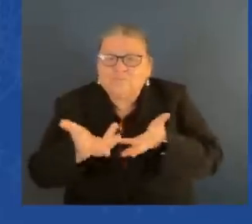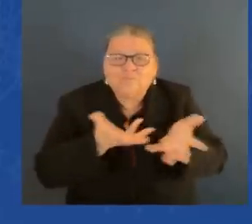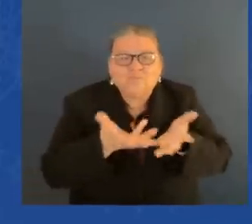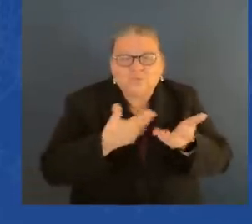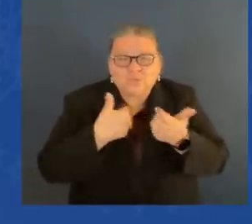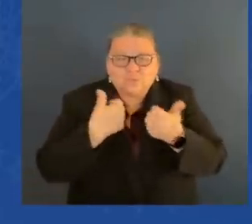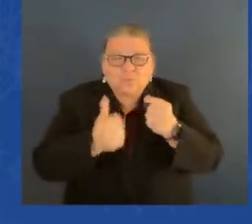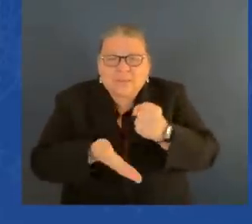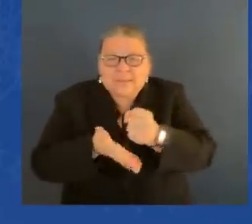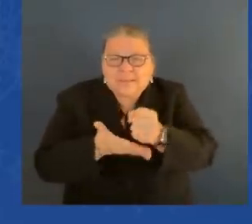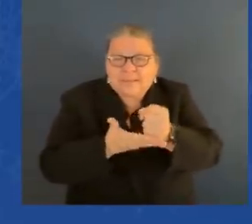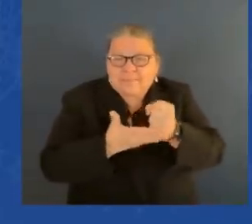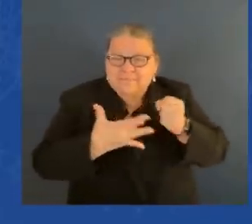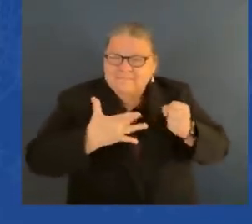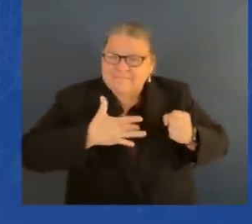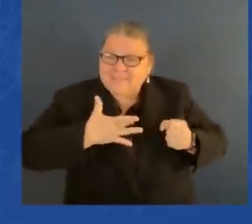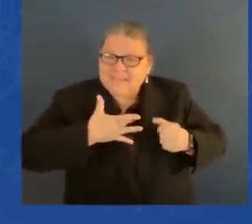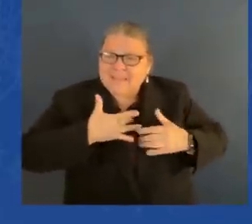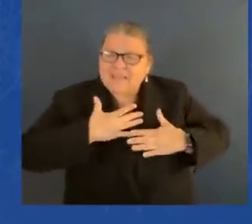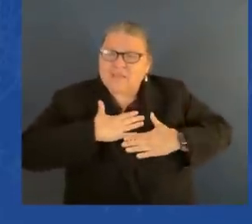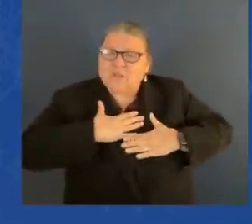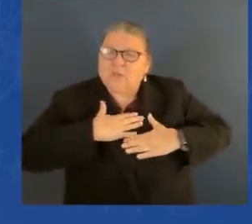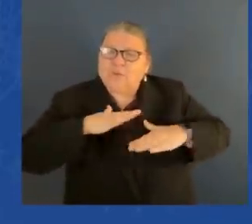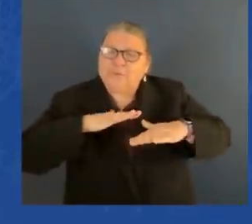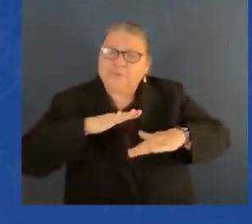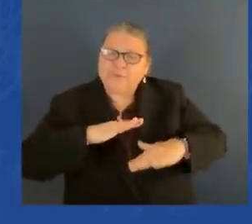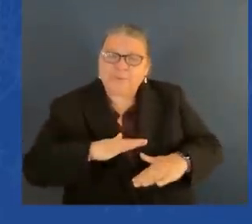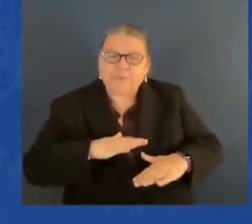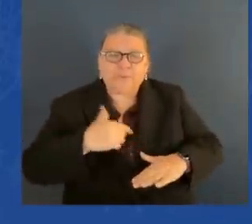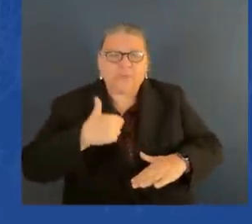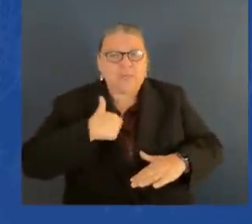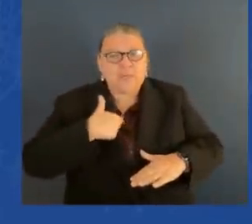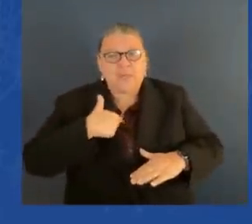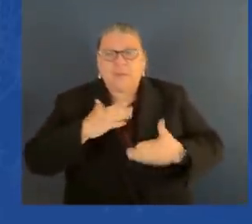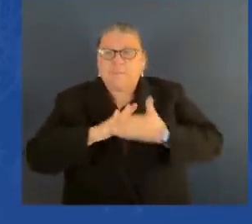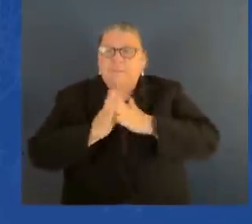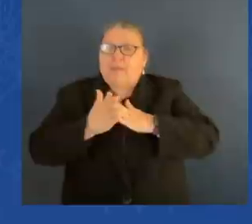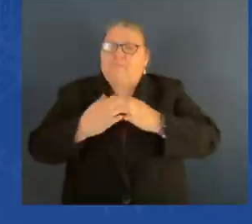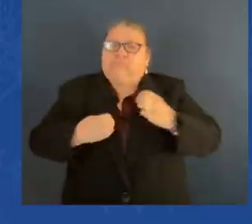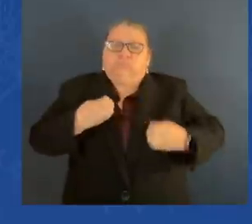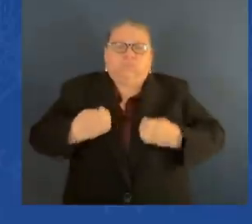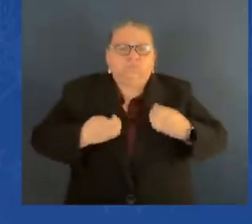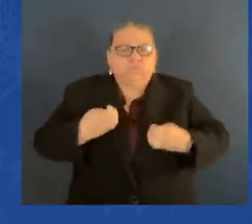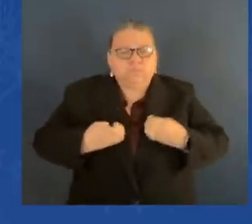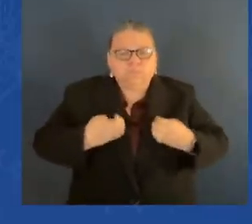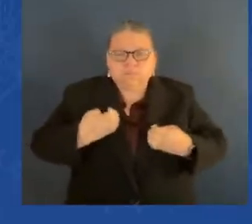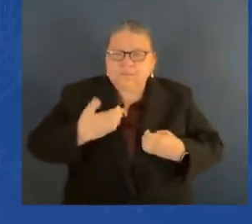But as my grandfather Finnegan would say, that's the Irish of it. You know,